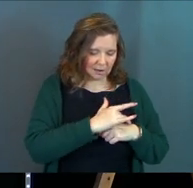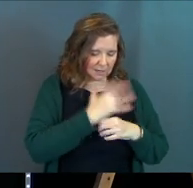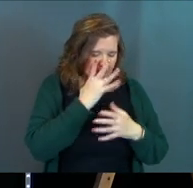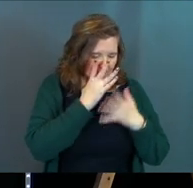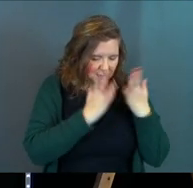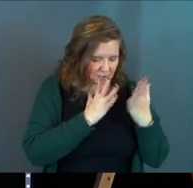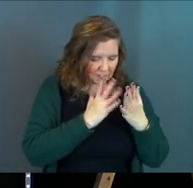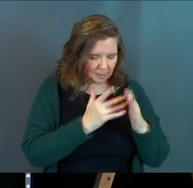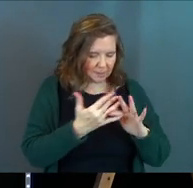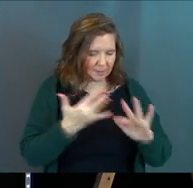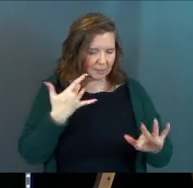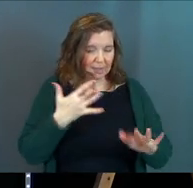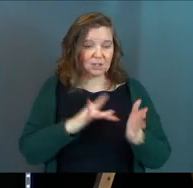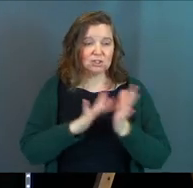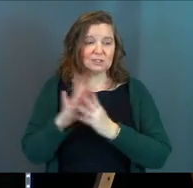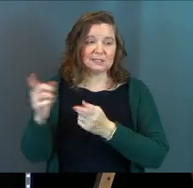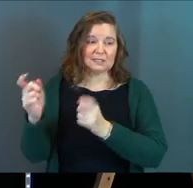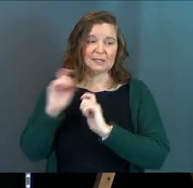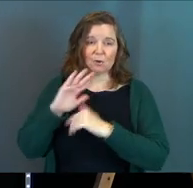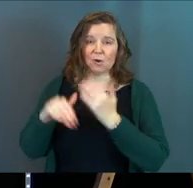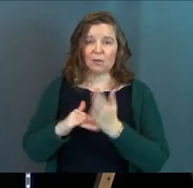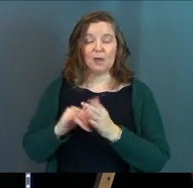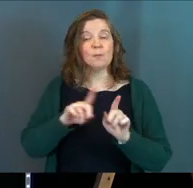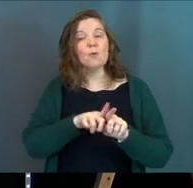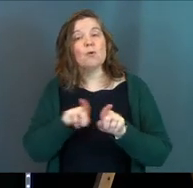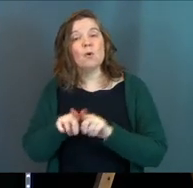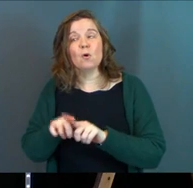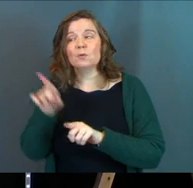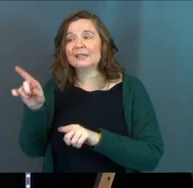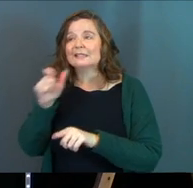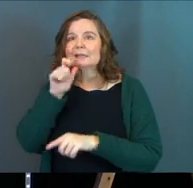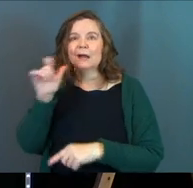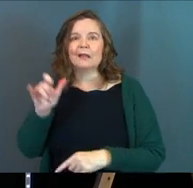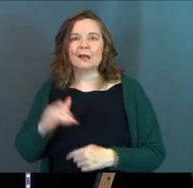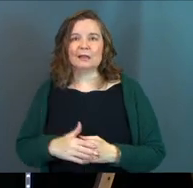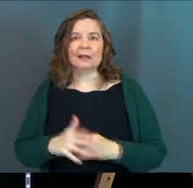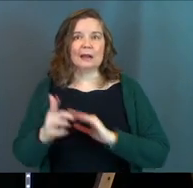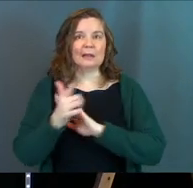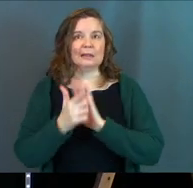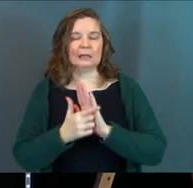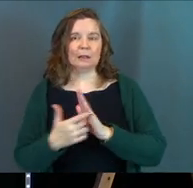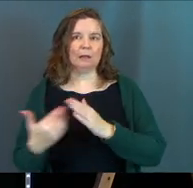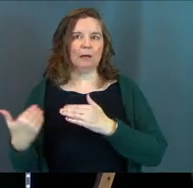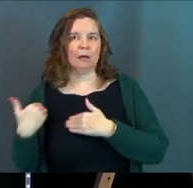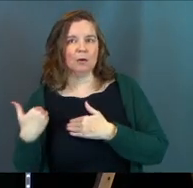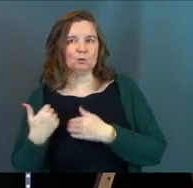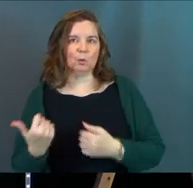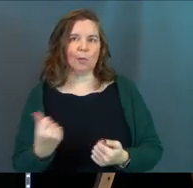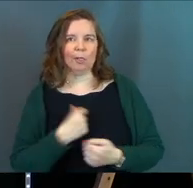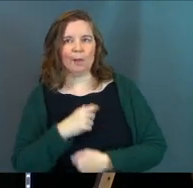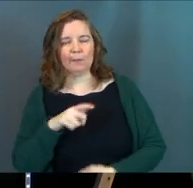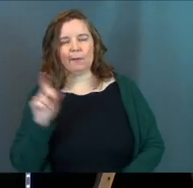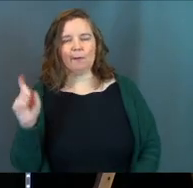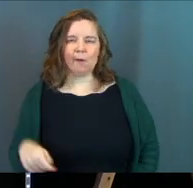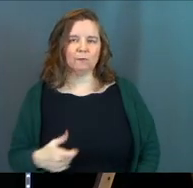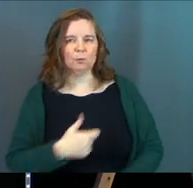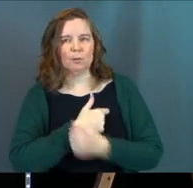shame. Jesus gives me all of that. But also just the fact that he's not, like, legally obligated to love me.